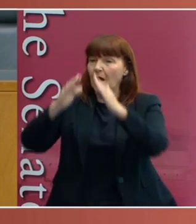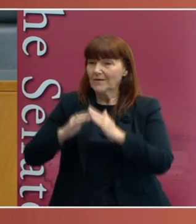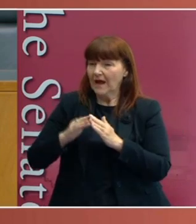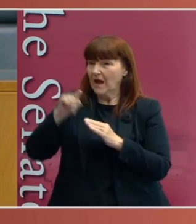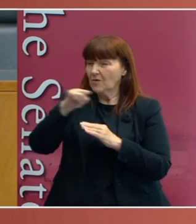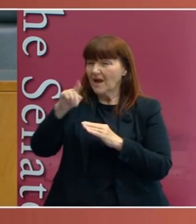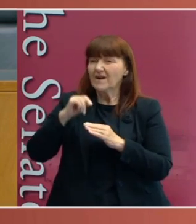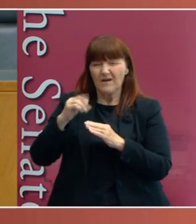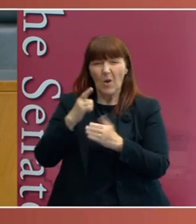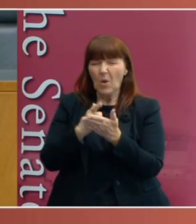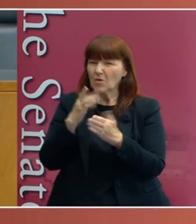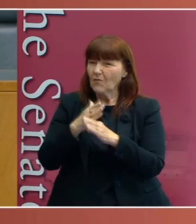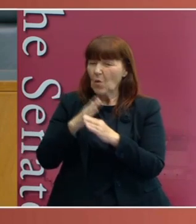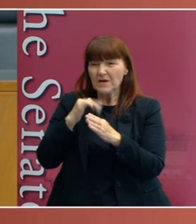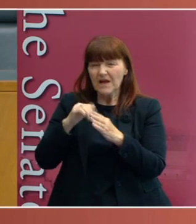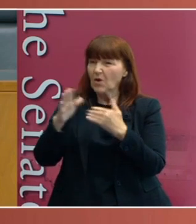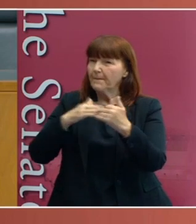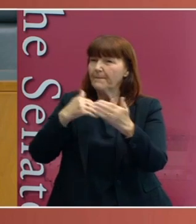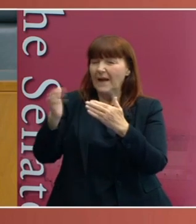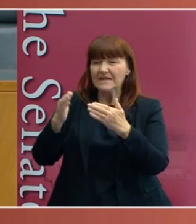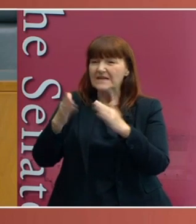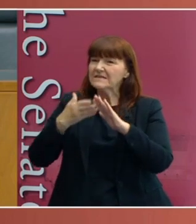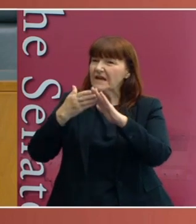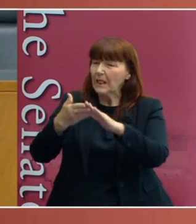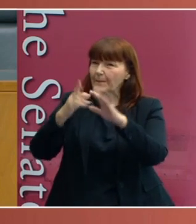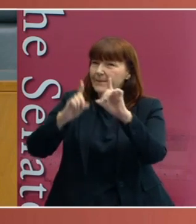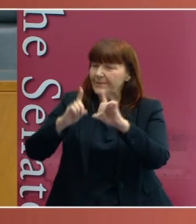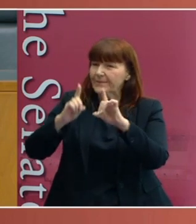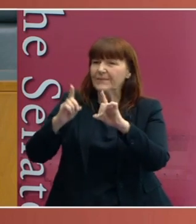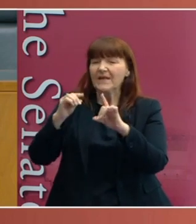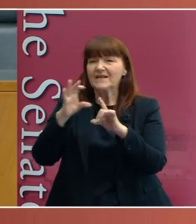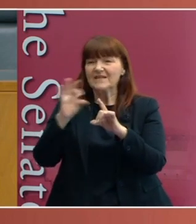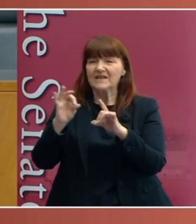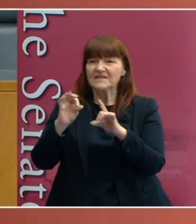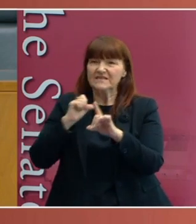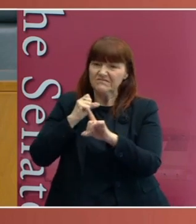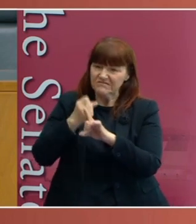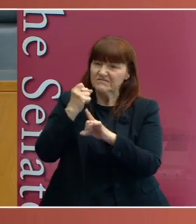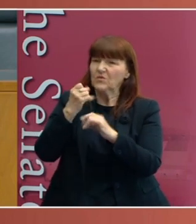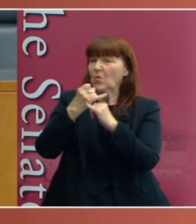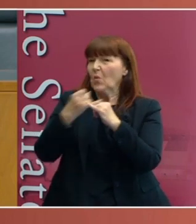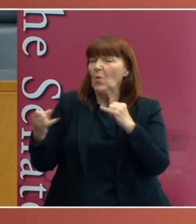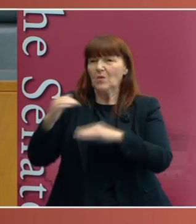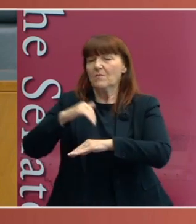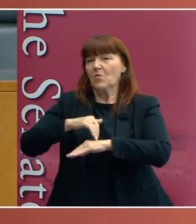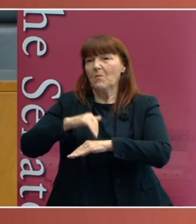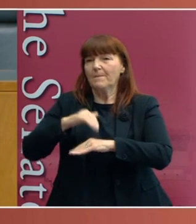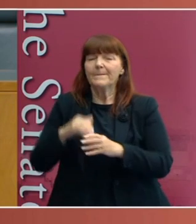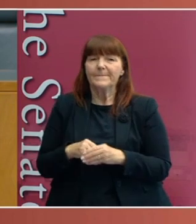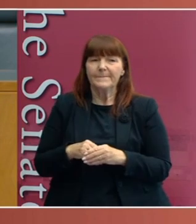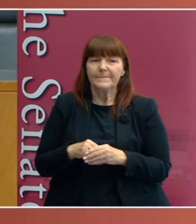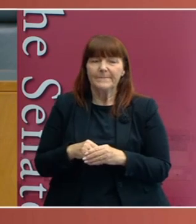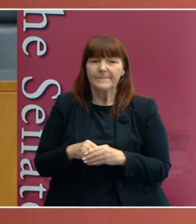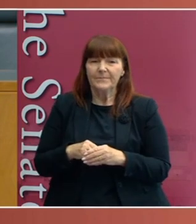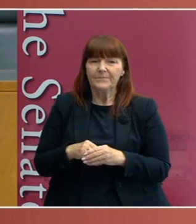needs to be done about how you can manage these things in a way that doesn't actually cause problems. So, that, you